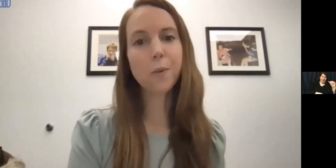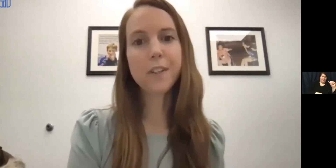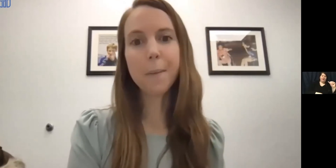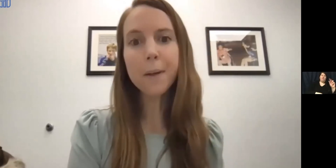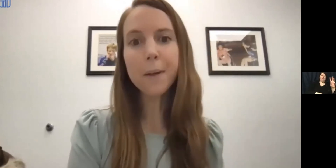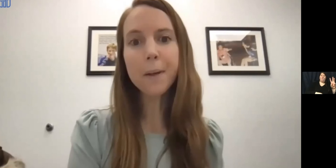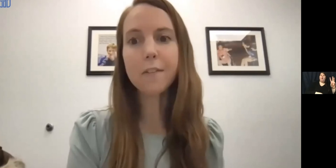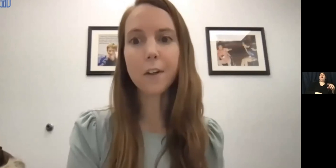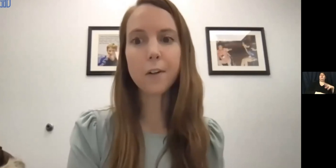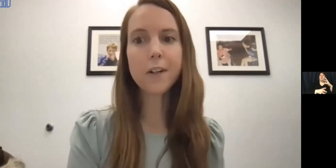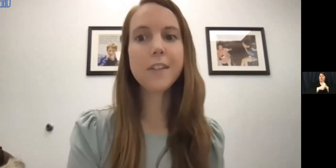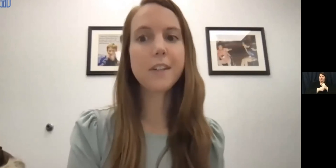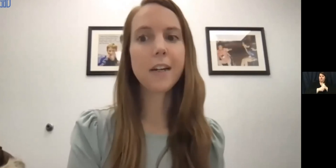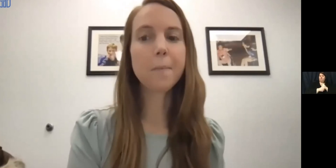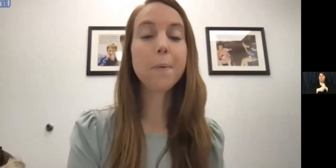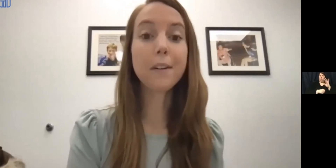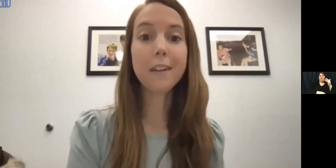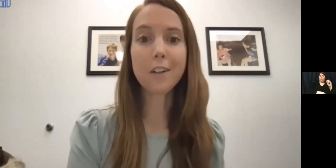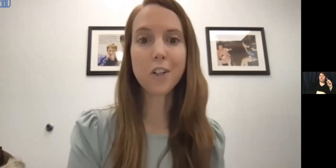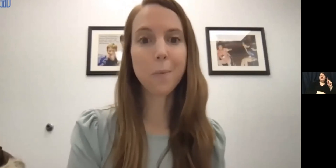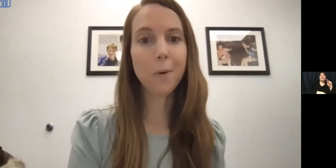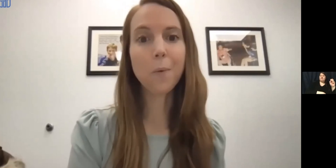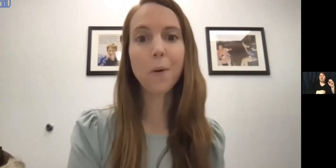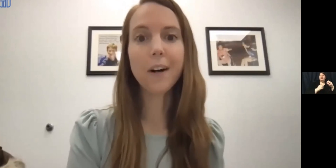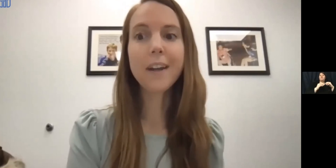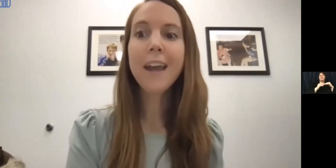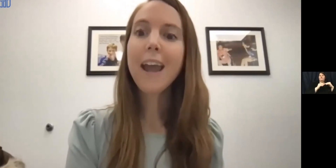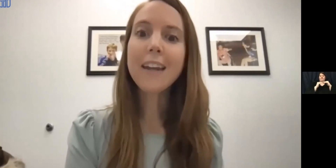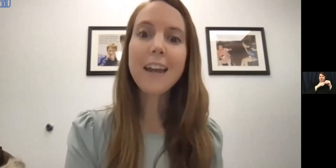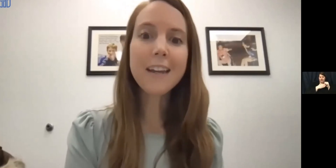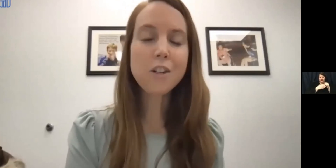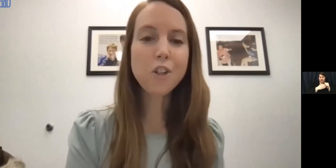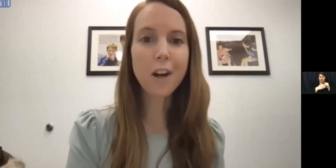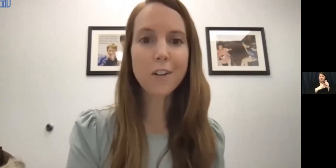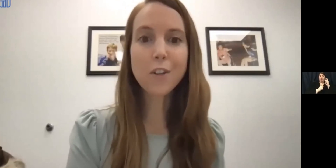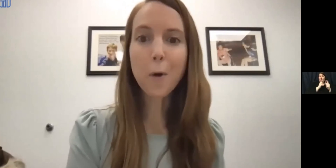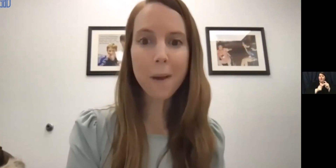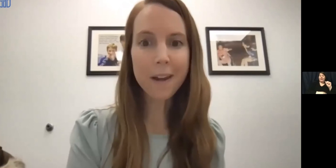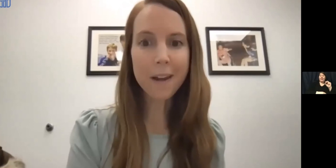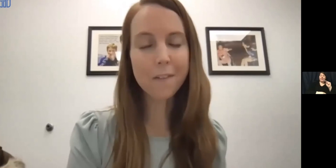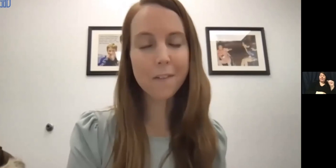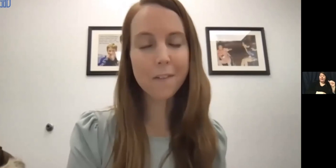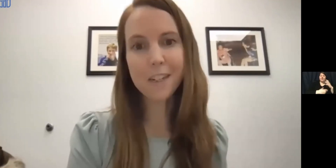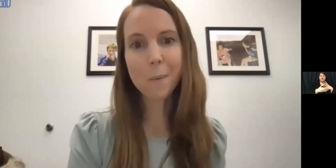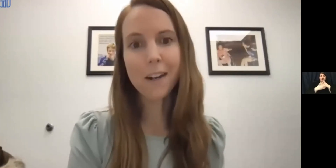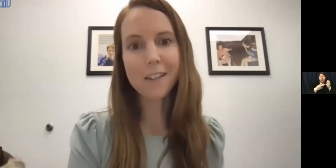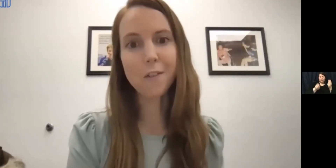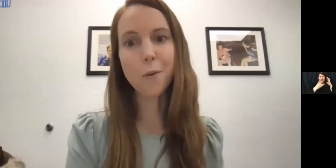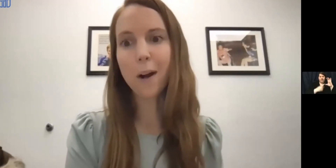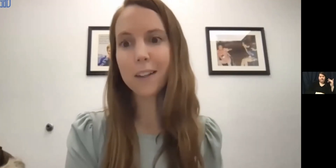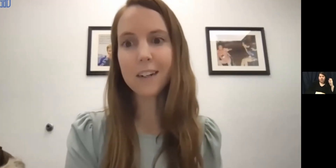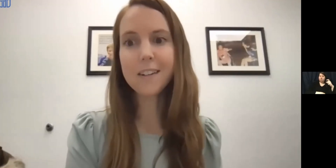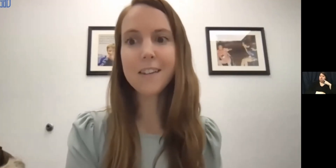year's recipient of the Chris Dunn Peer Leadership Award. And Anna shares so many of Chris's